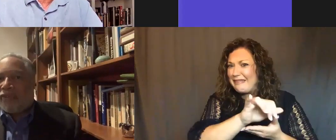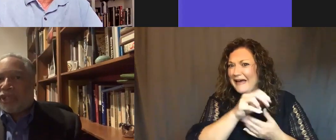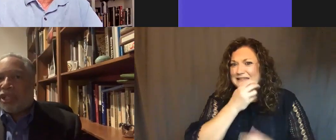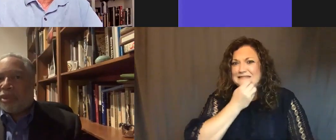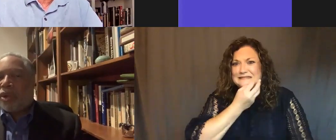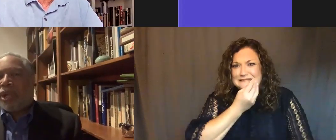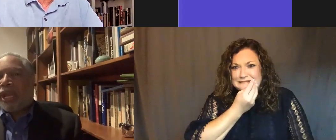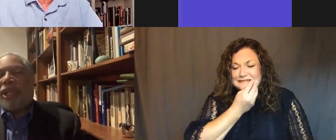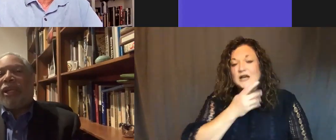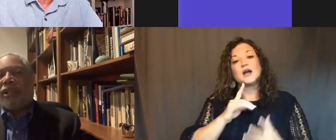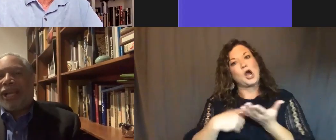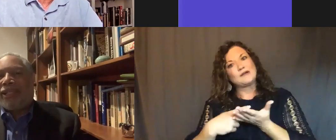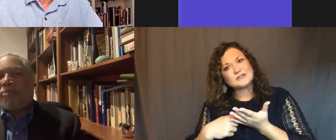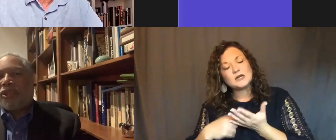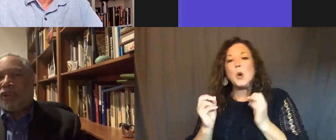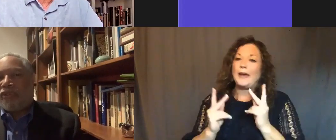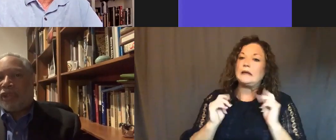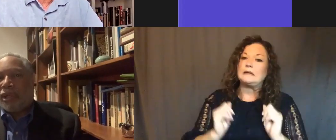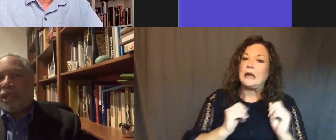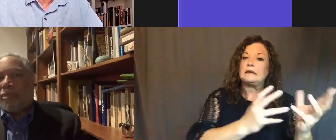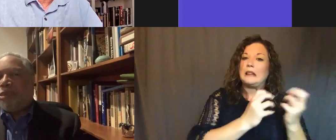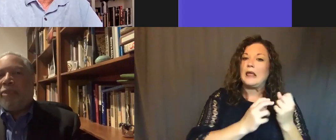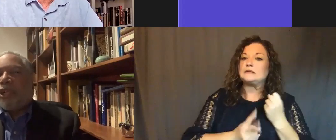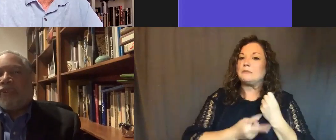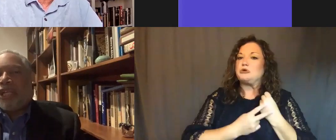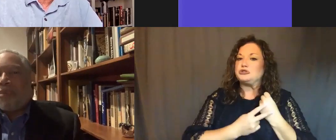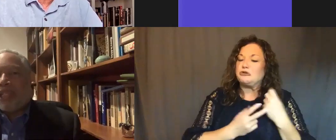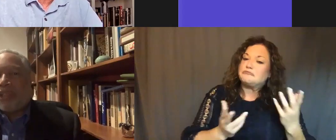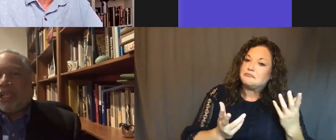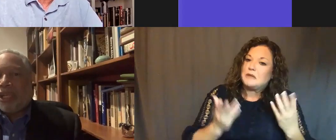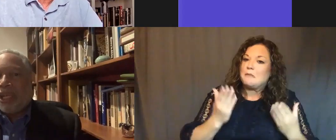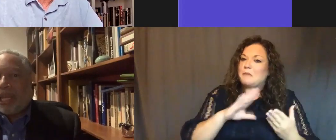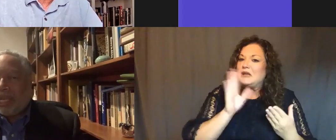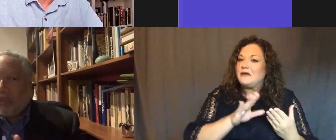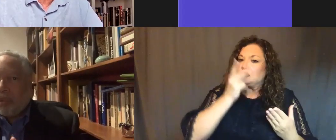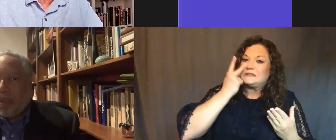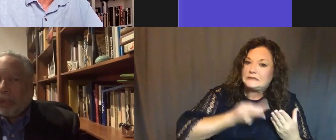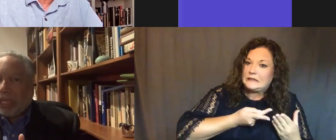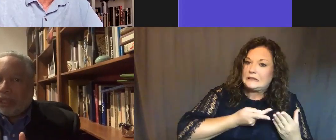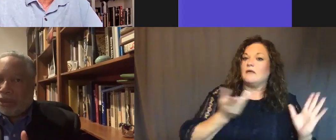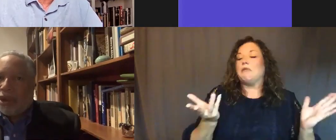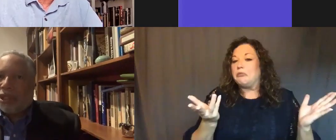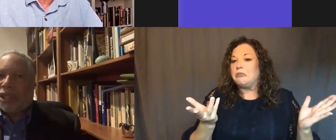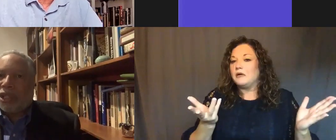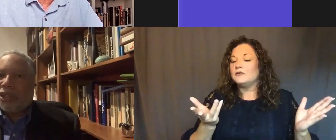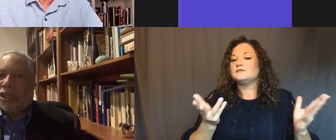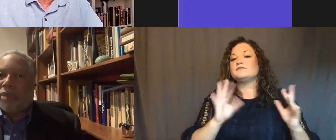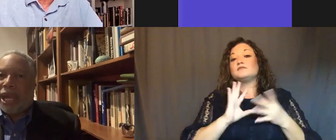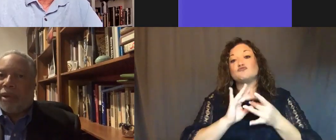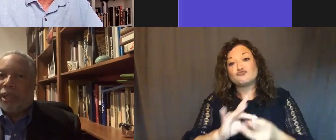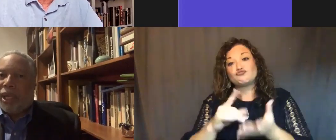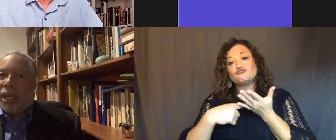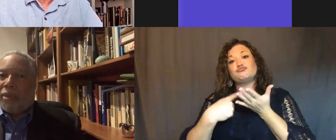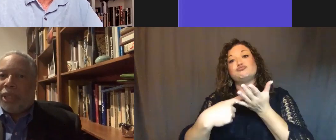the conversation was, okay, we can collect it and preserve it, but maybe we'll never let anybody see it. And then you remember, we had these long discussions